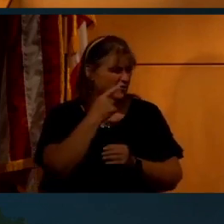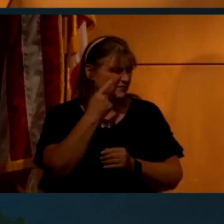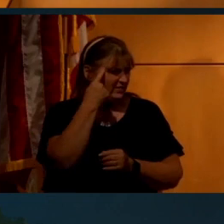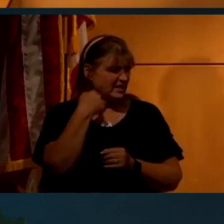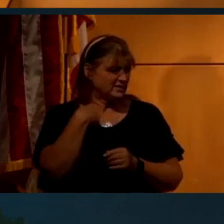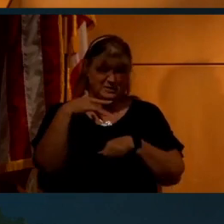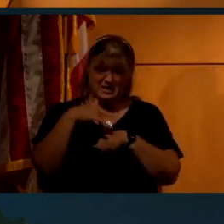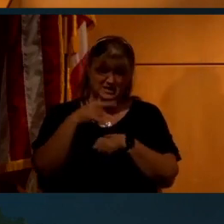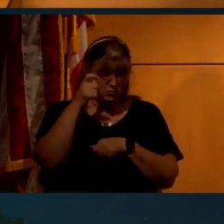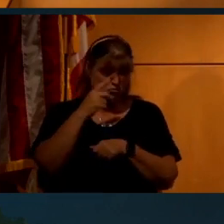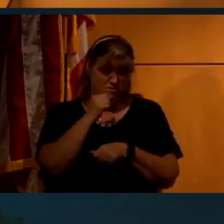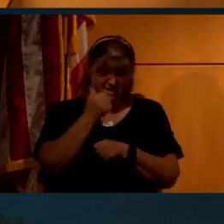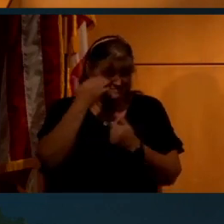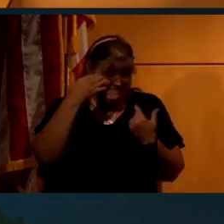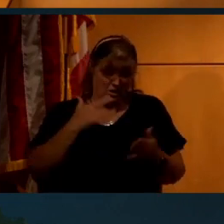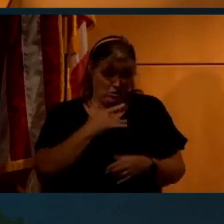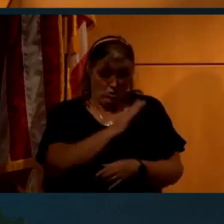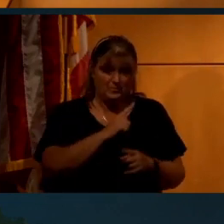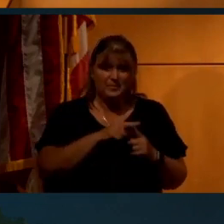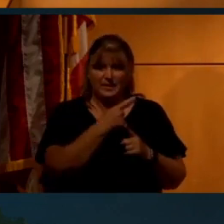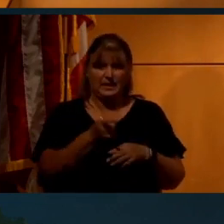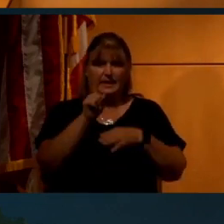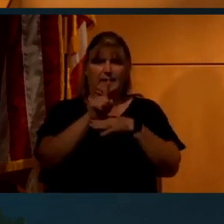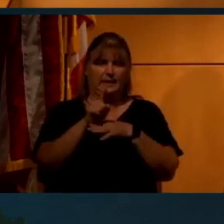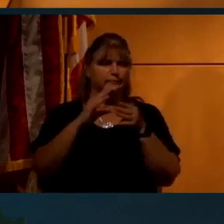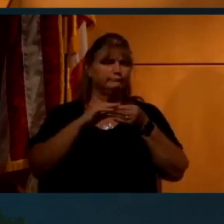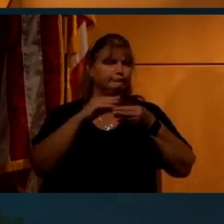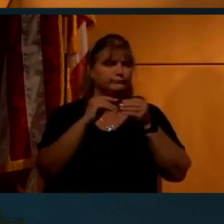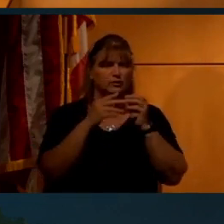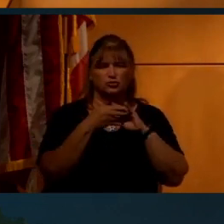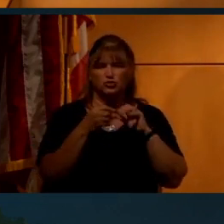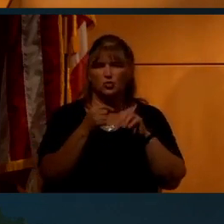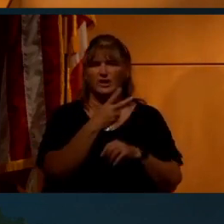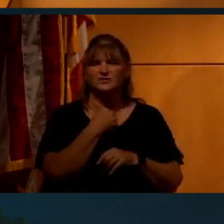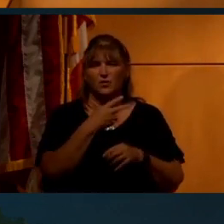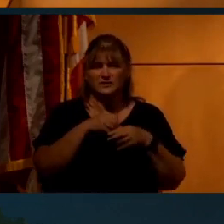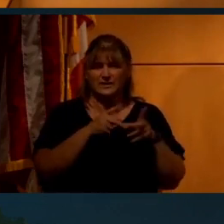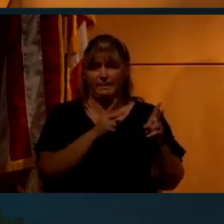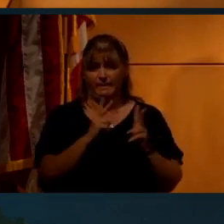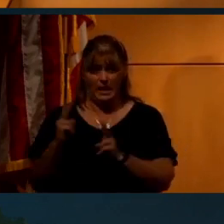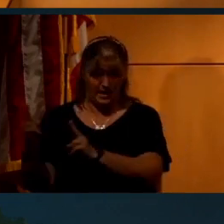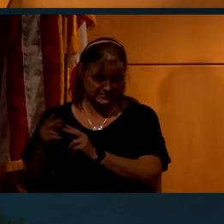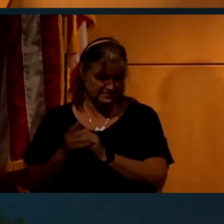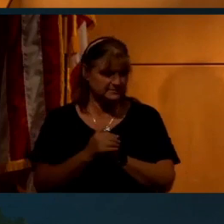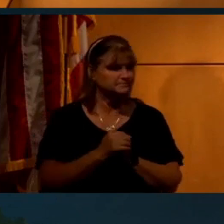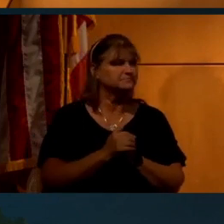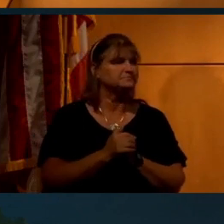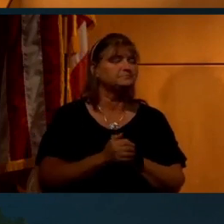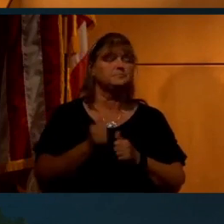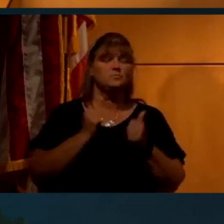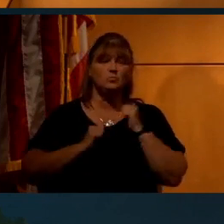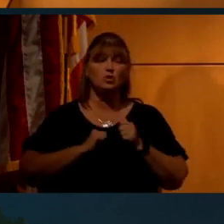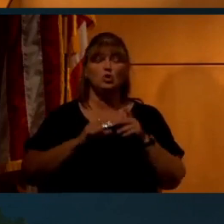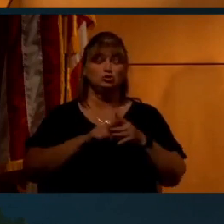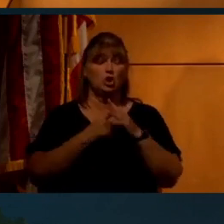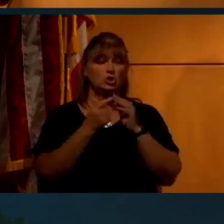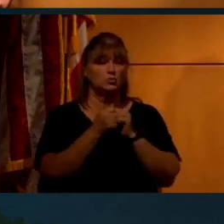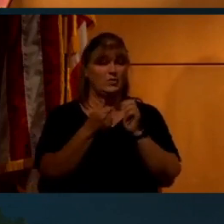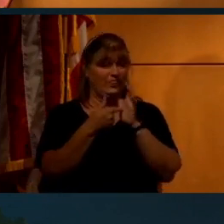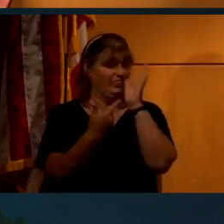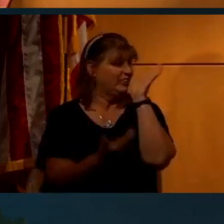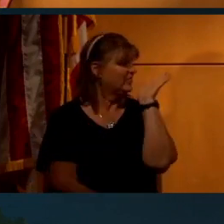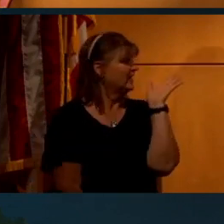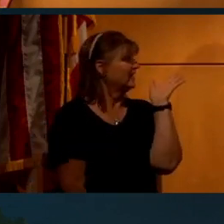really thinks we landed on the moon or not, but he's just narrated this. You'll be hearing his voice in the clips. The show opens with this